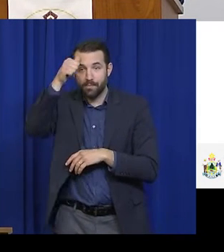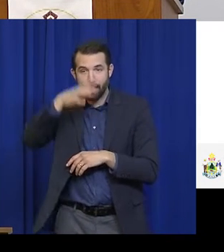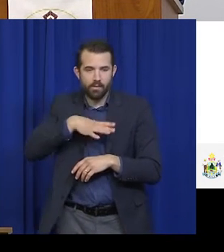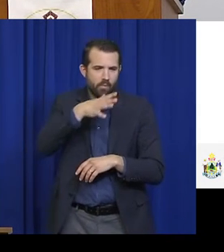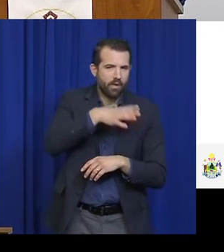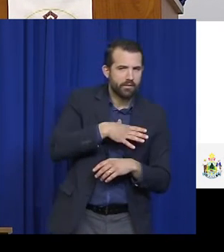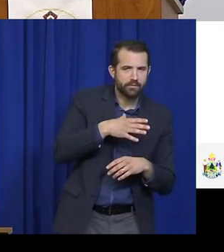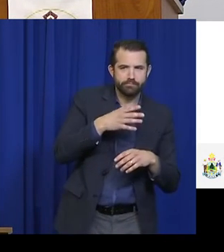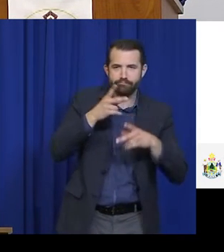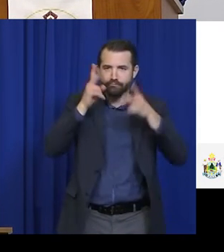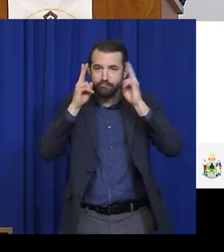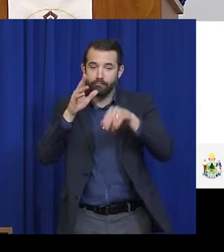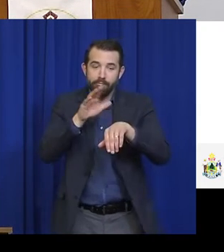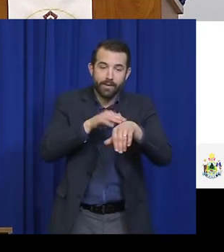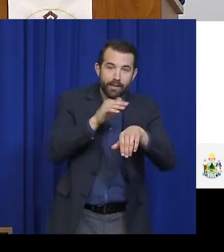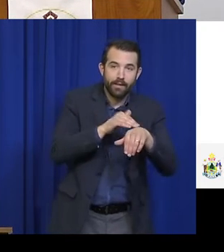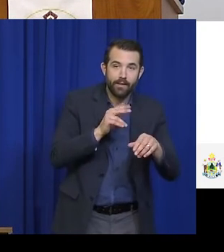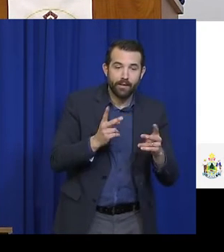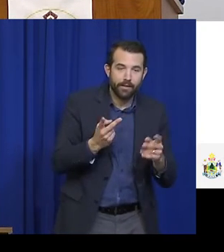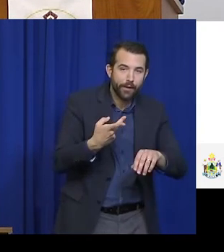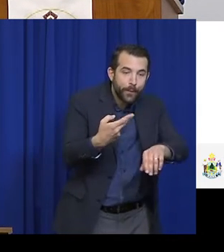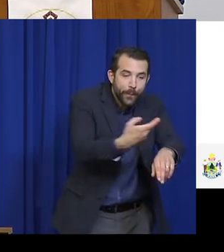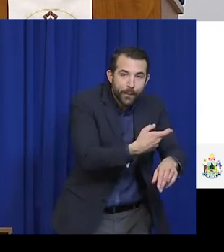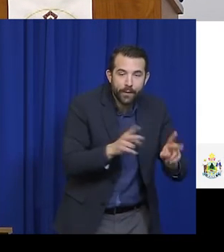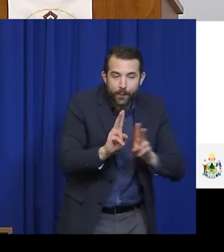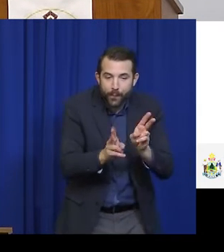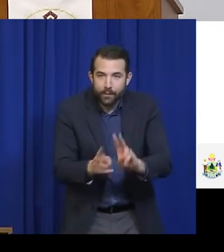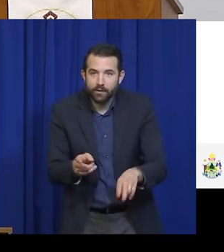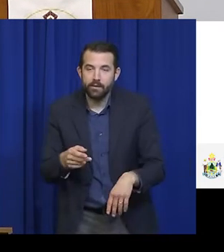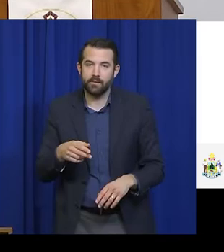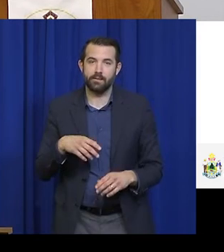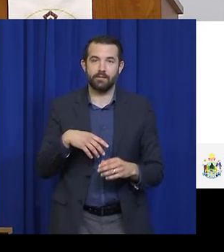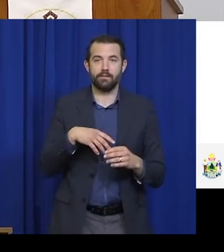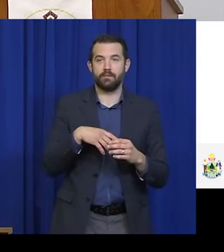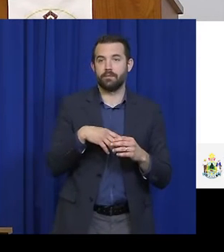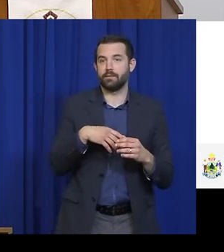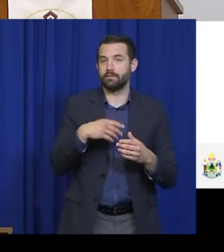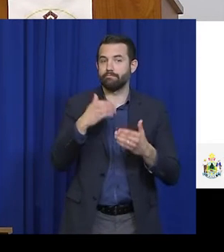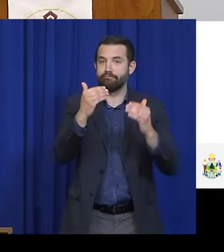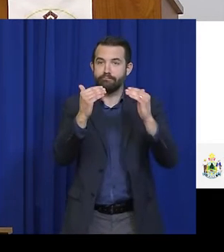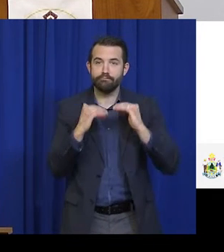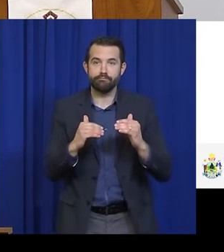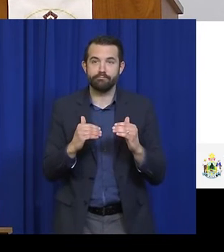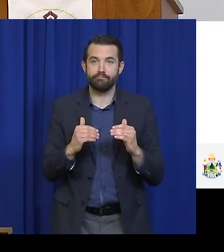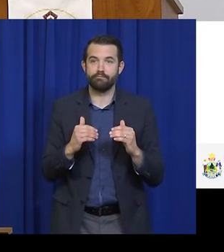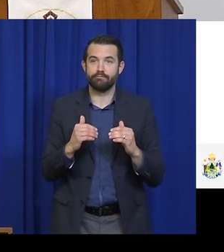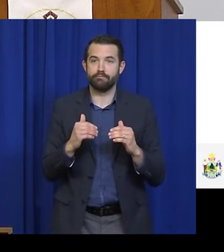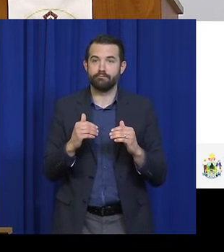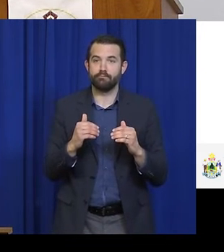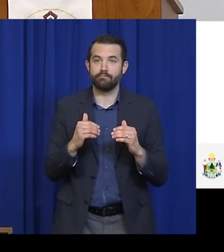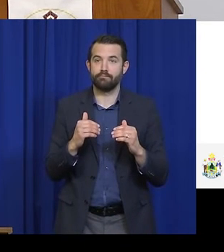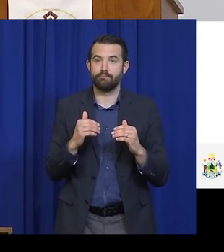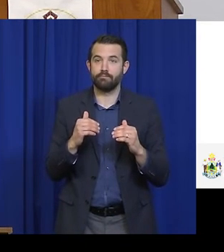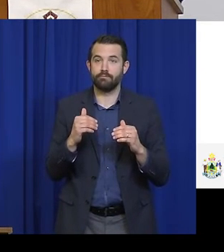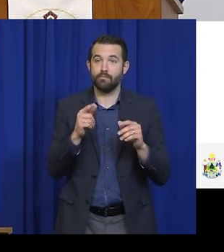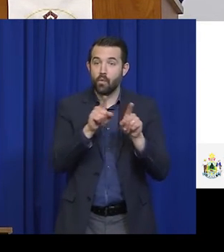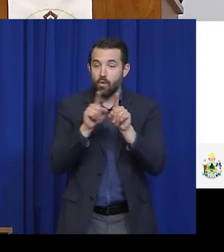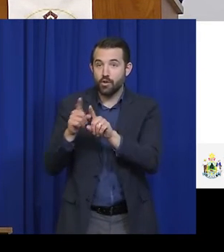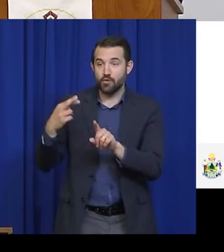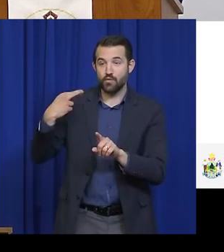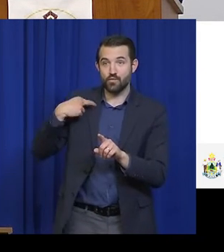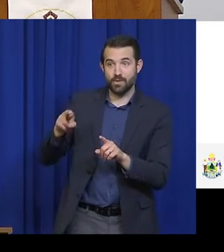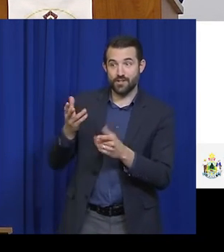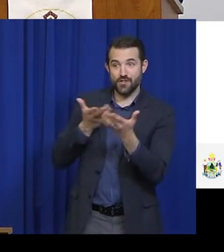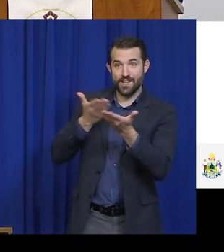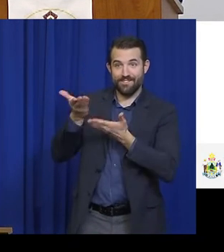to specific protocols they may open. It allows limited drive-in and stay-in-your-vehicle religious services